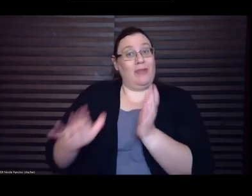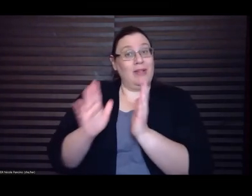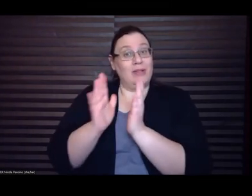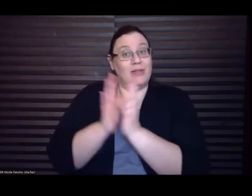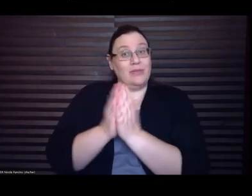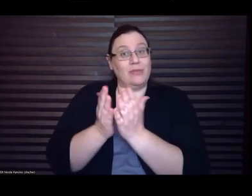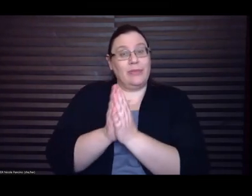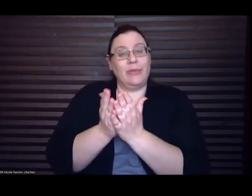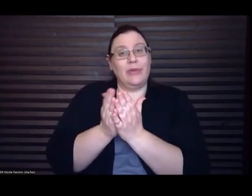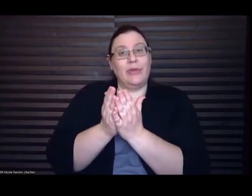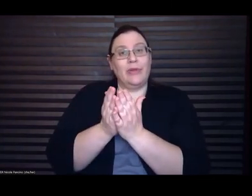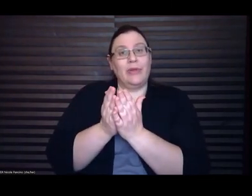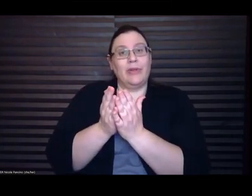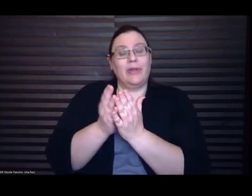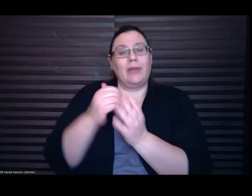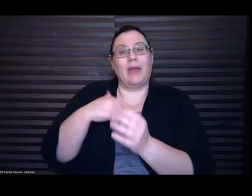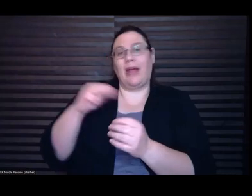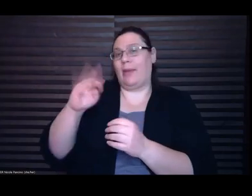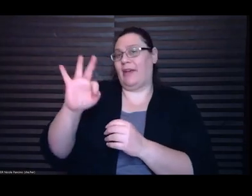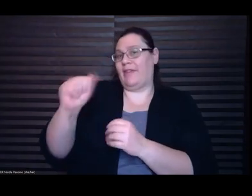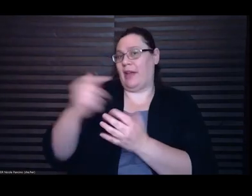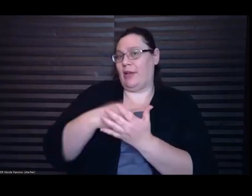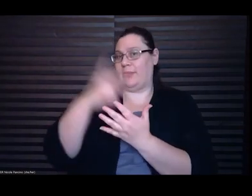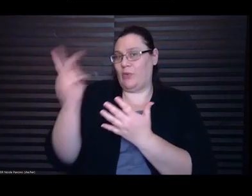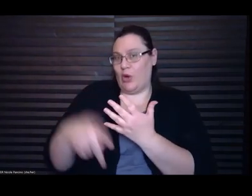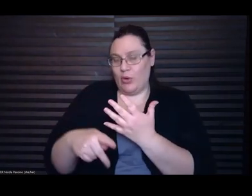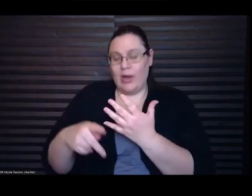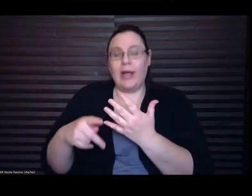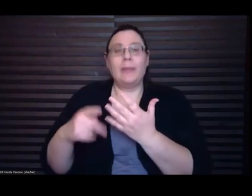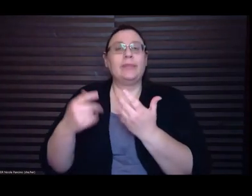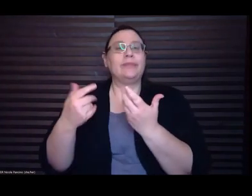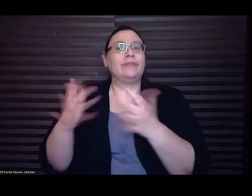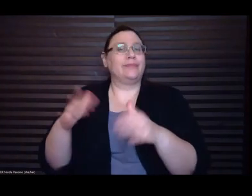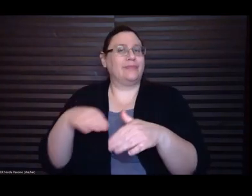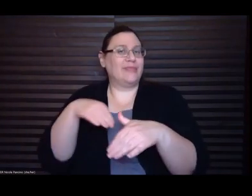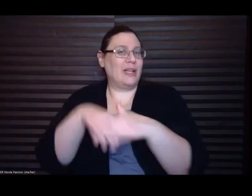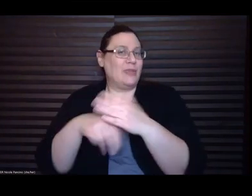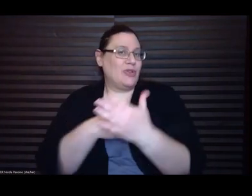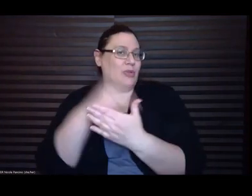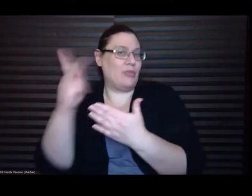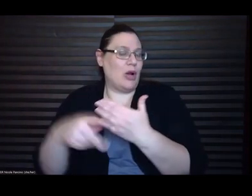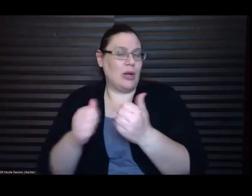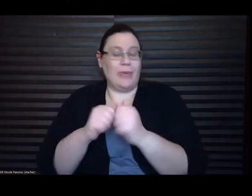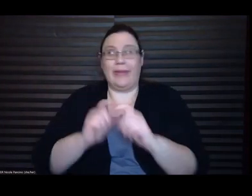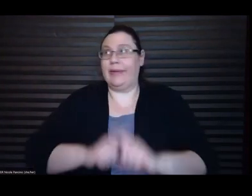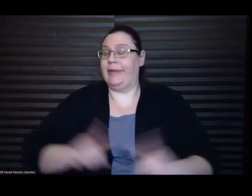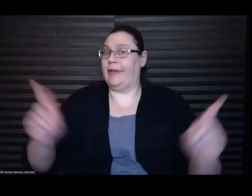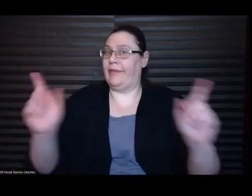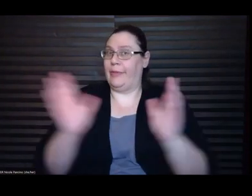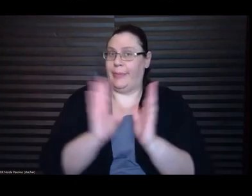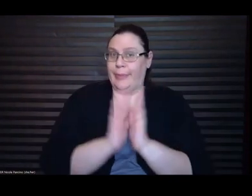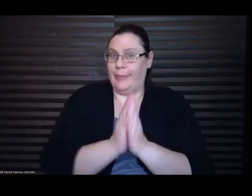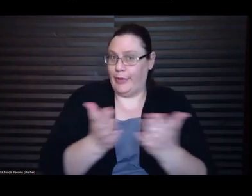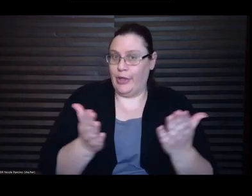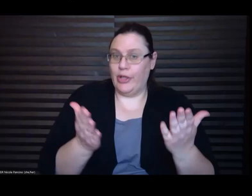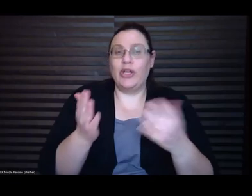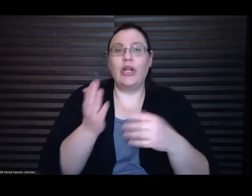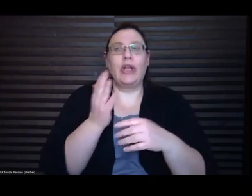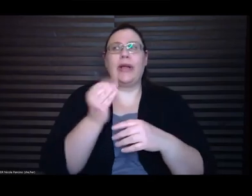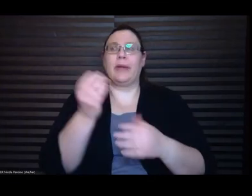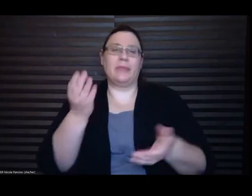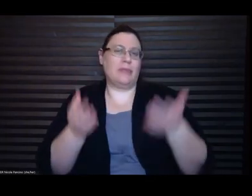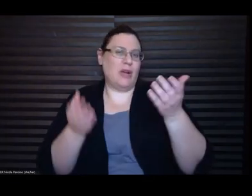to the program with an entirely different book, and it was probably the second book that I had written, and I hoped that it would be